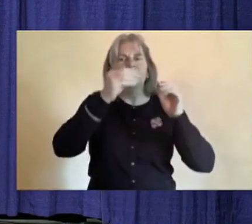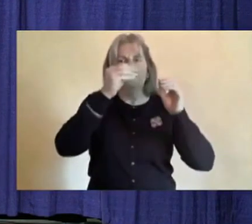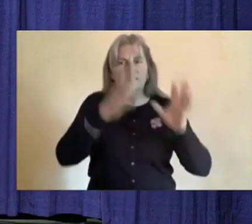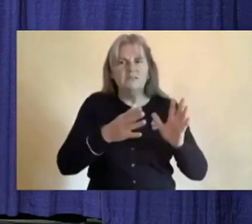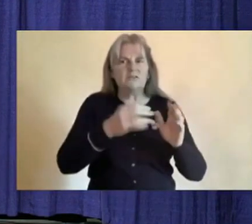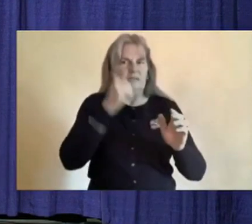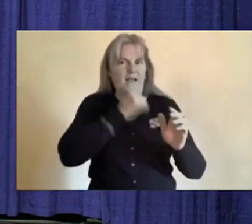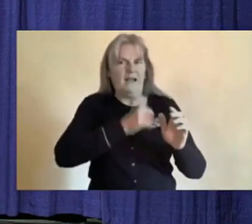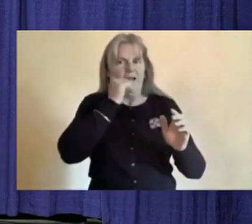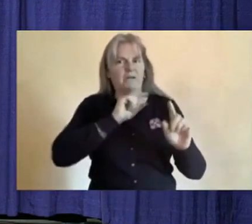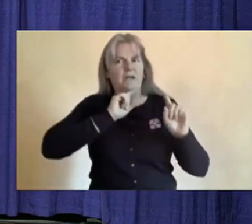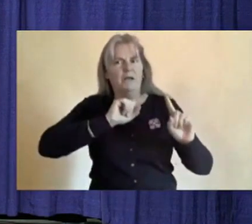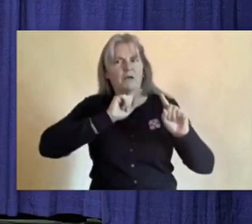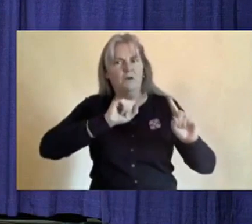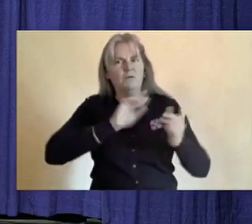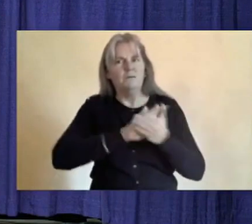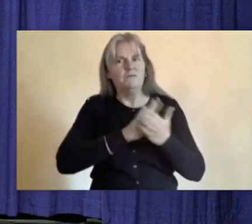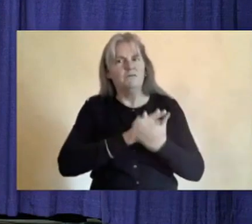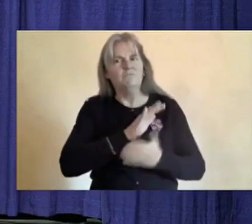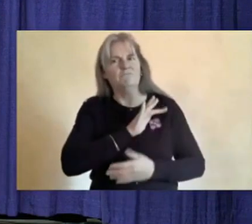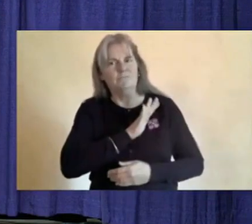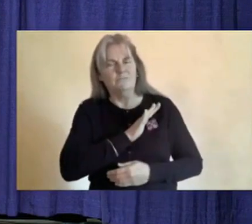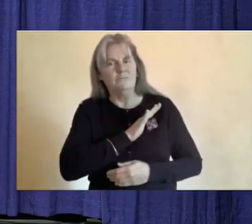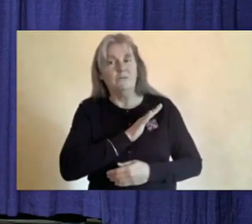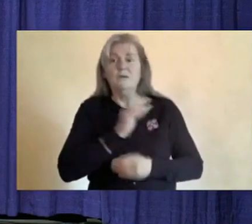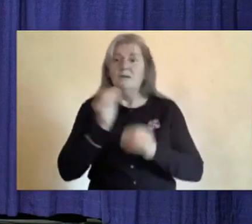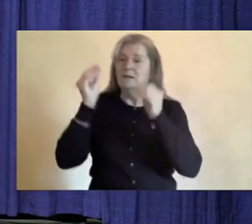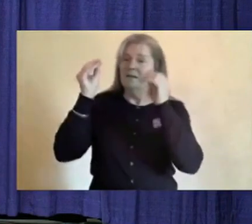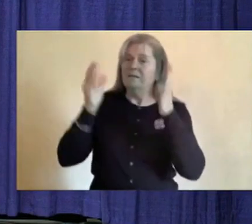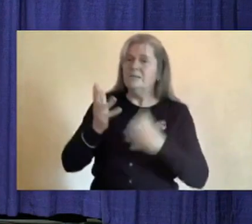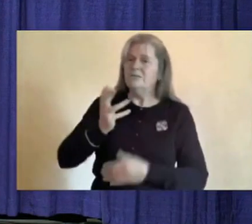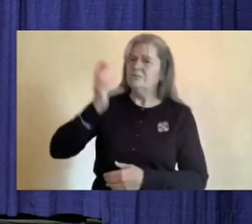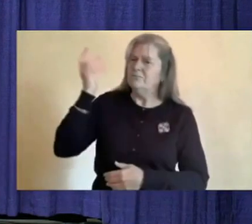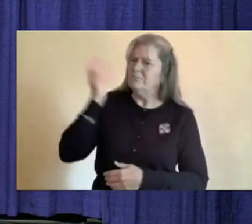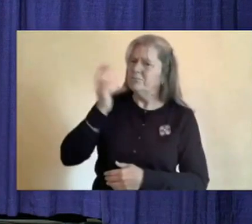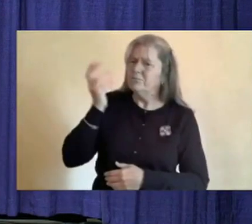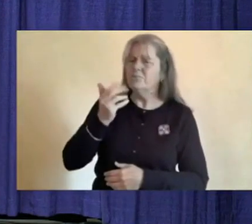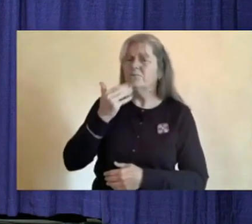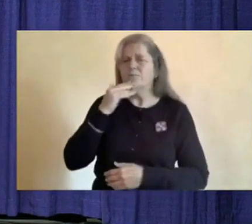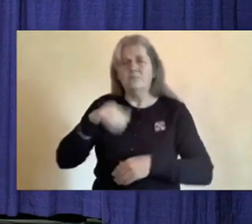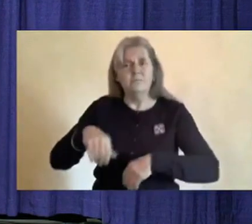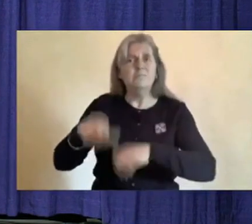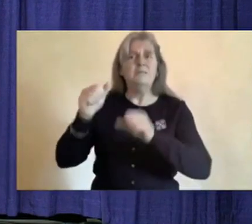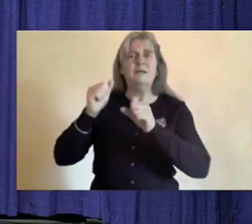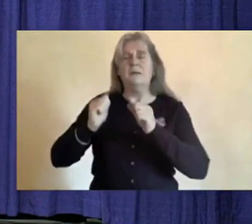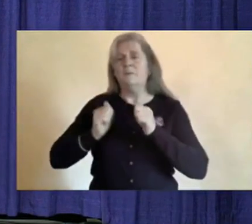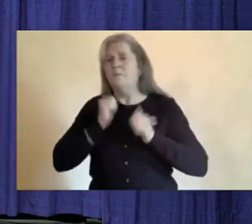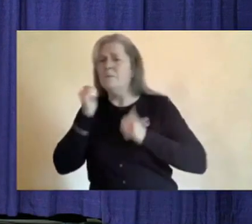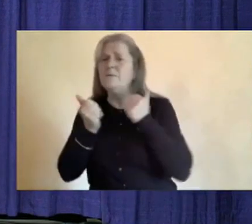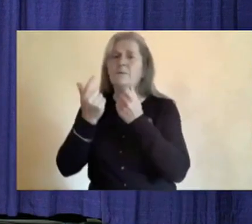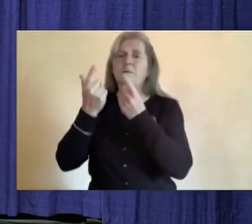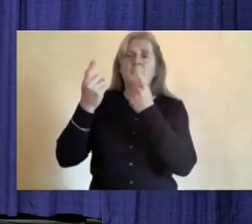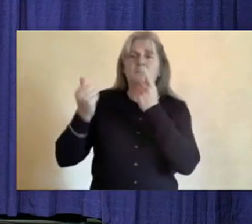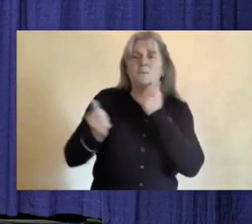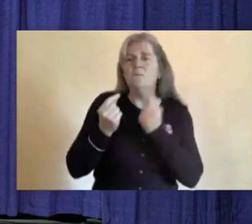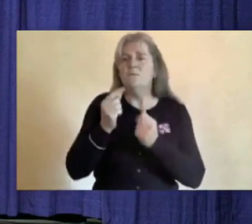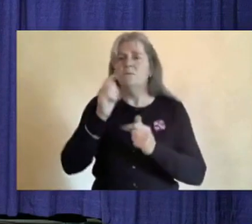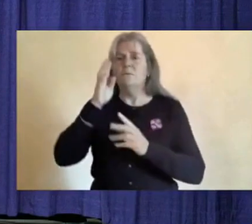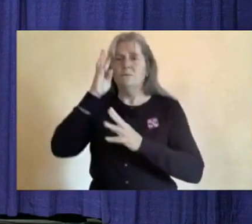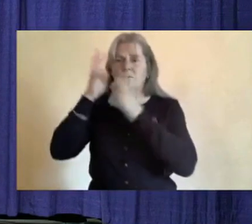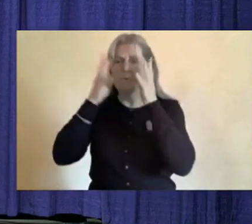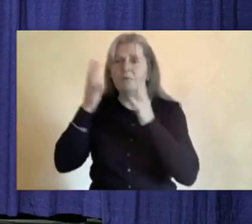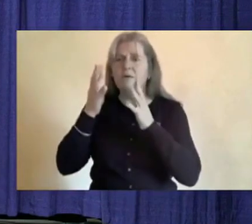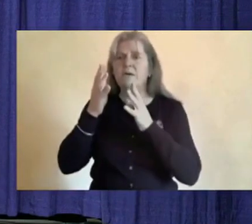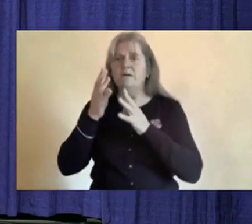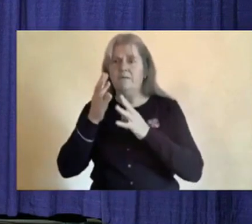Our teachers have done a tremendous job to adapt with enthusiasm and creativity to ensure that our students